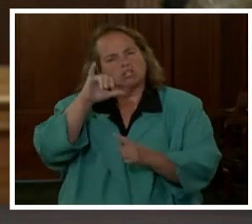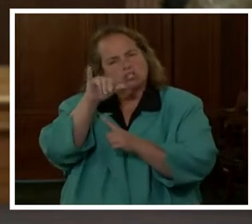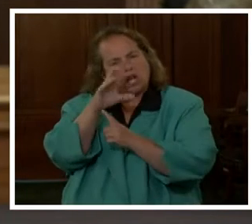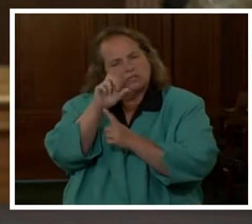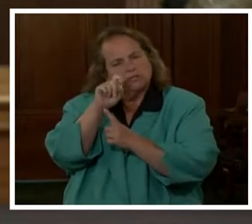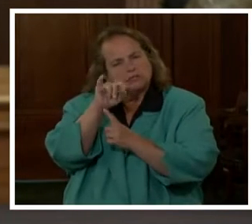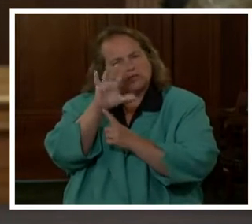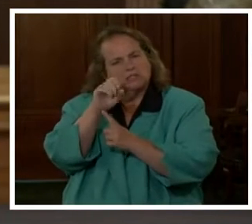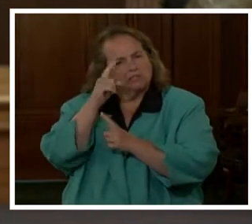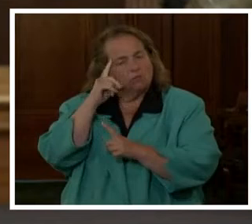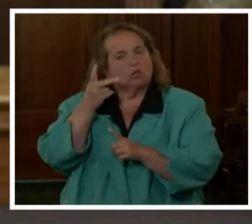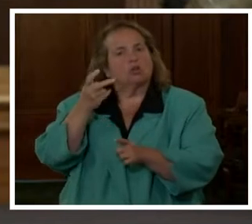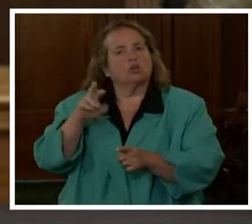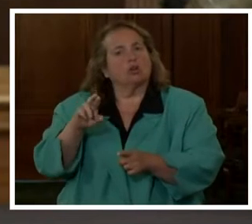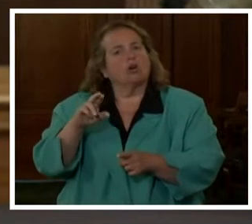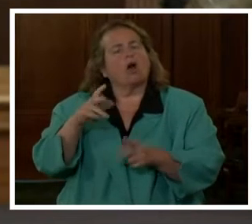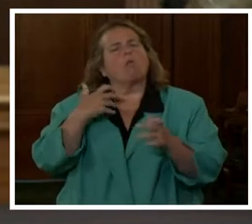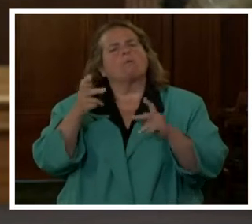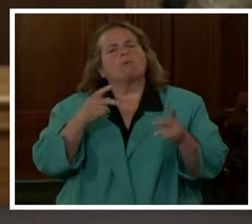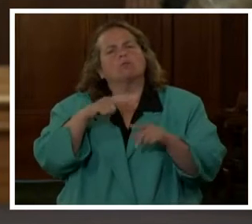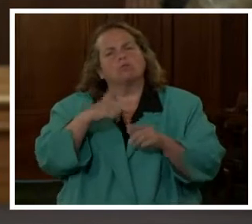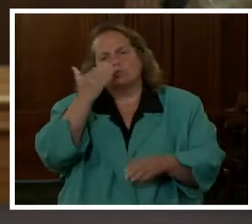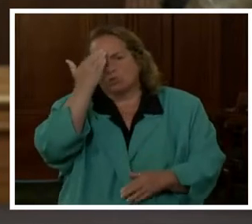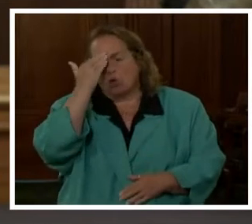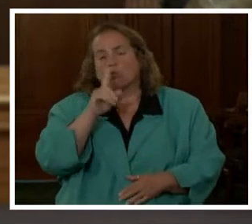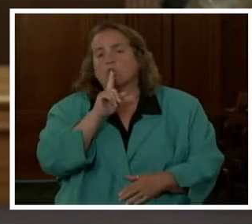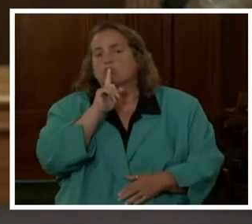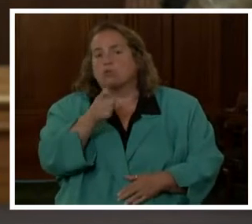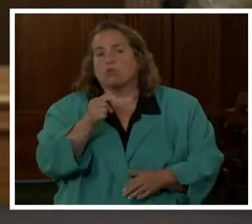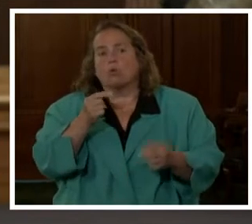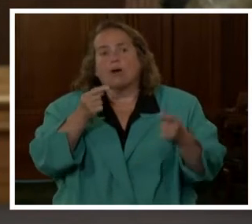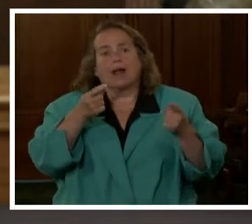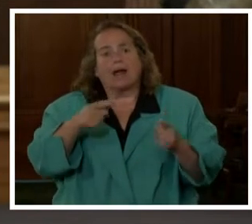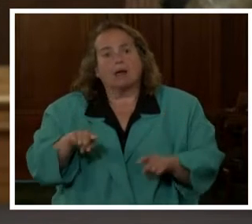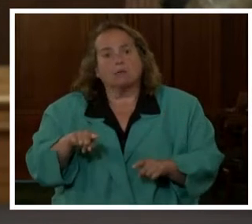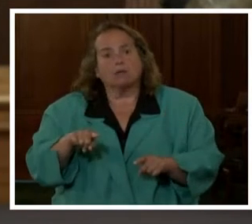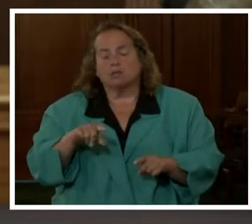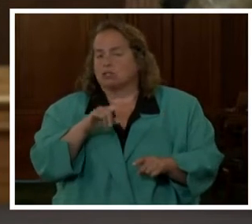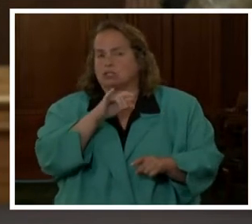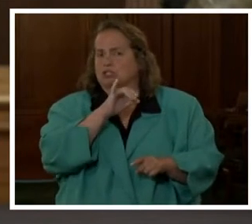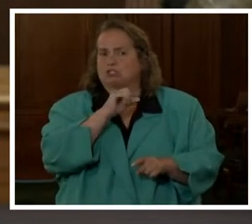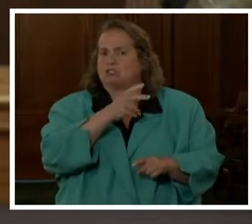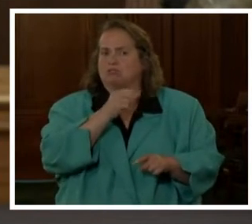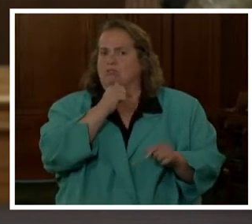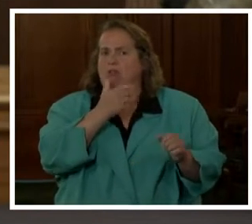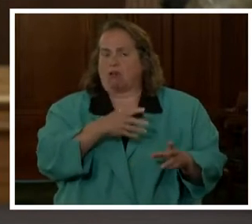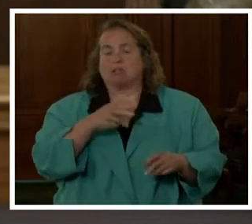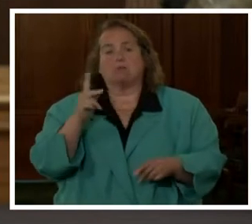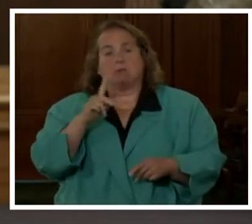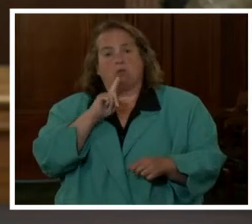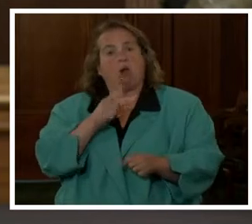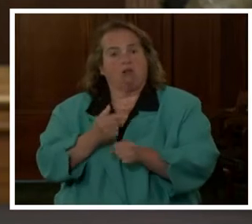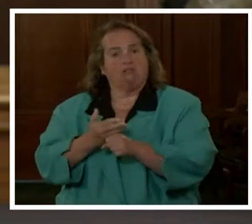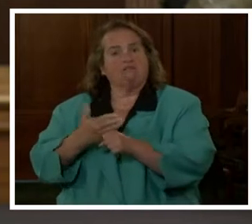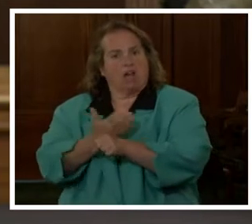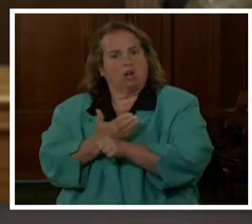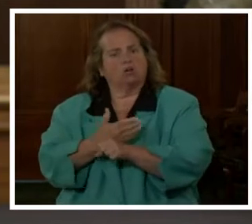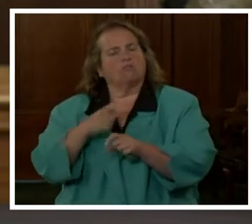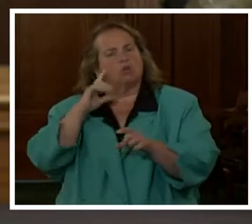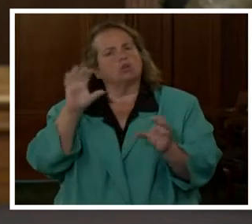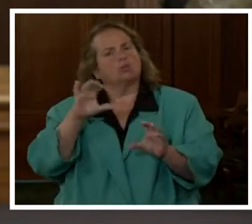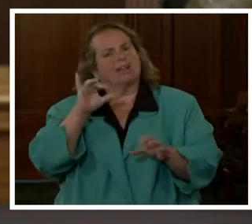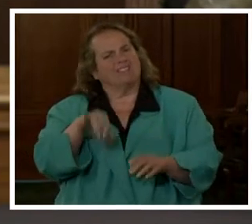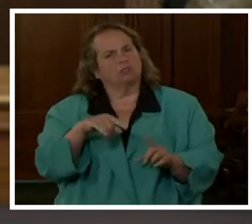Just that people know the truth, what happened, that she didn't deserve this, that people are fired for doing this to her.